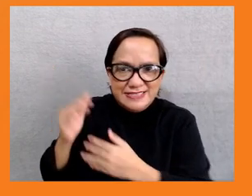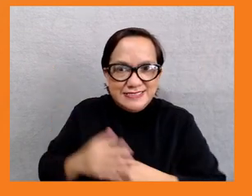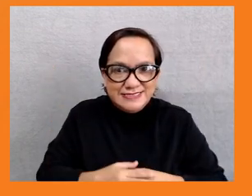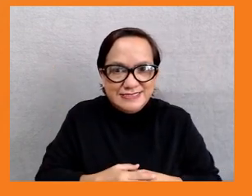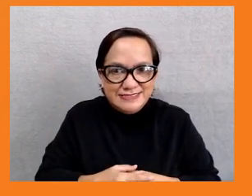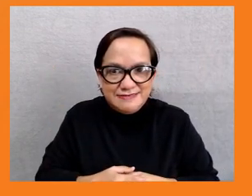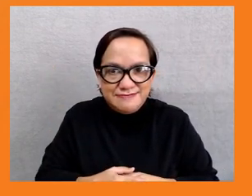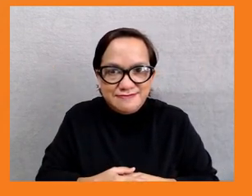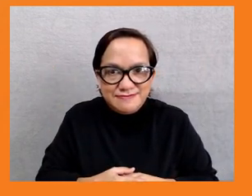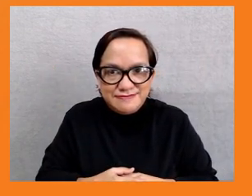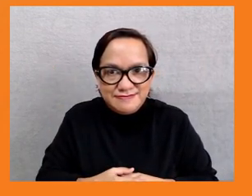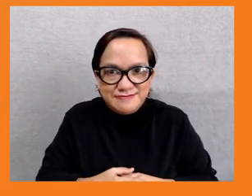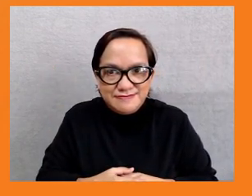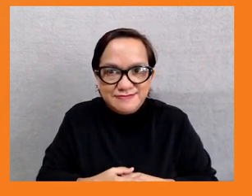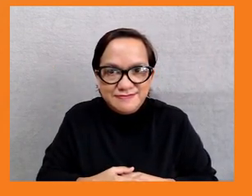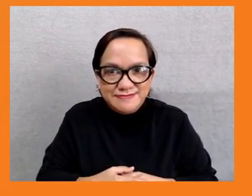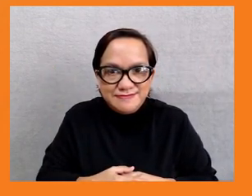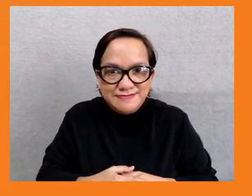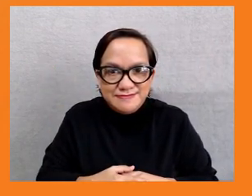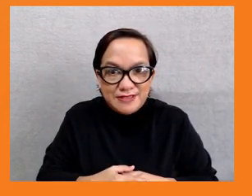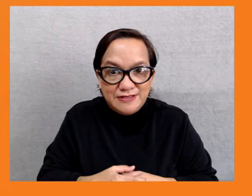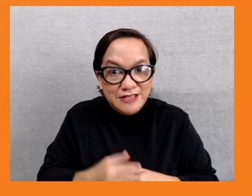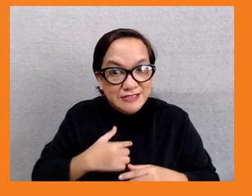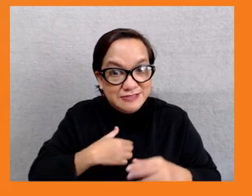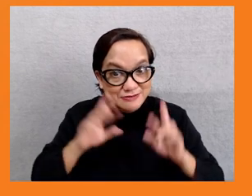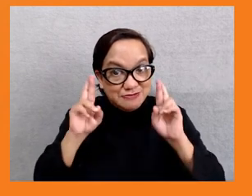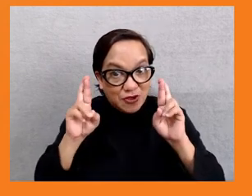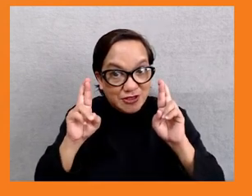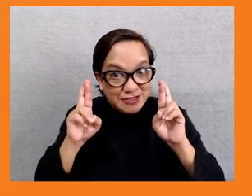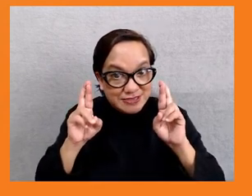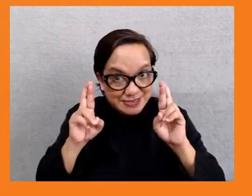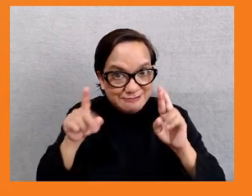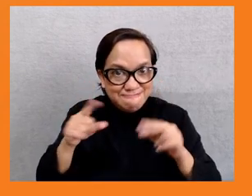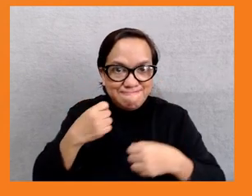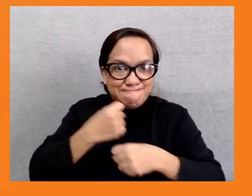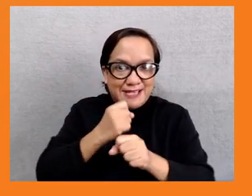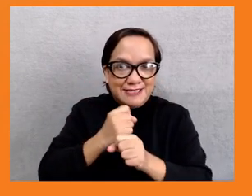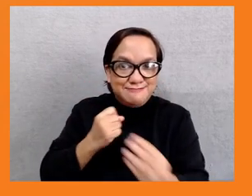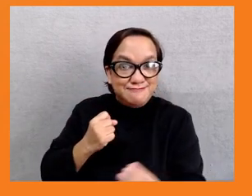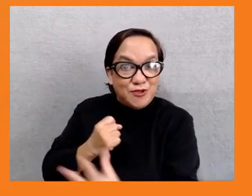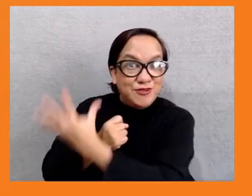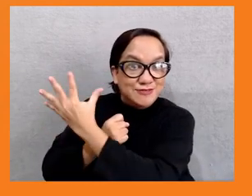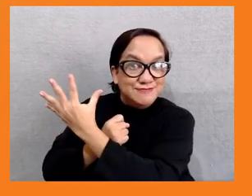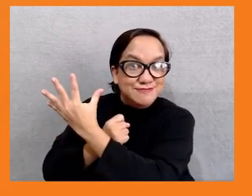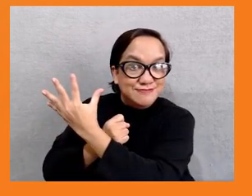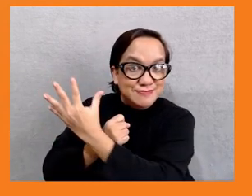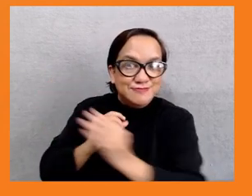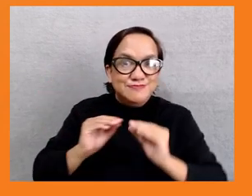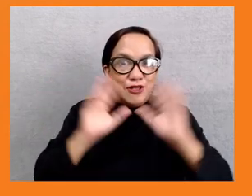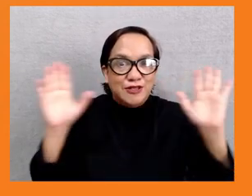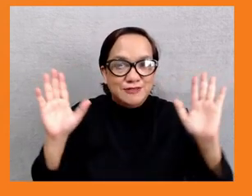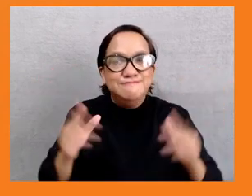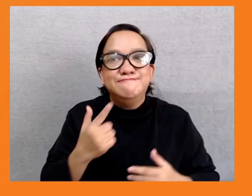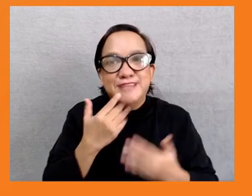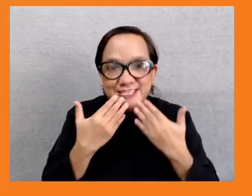So I hope we can fix the slides, the clarity. Thank you very much. Good. Okay. So one thing I wanted to point out is